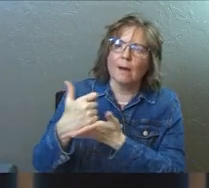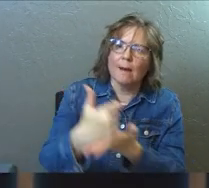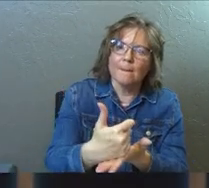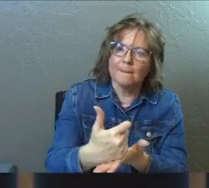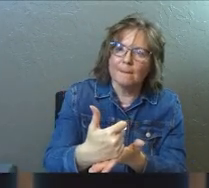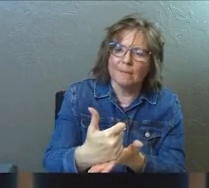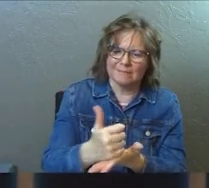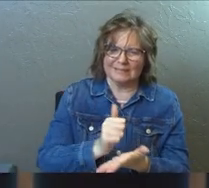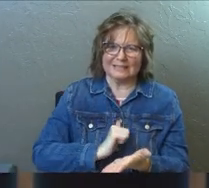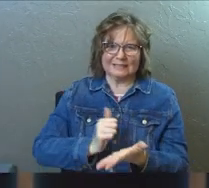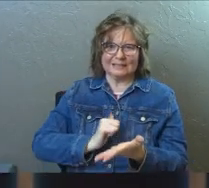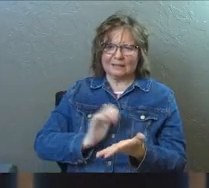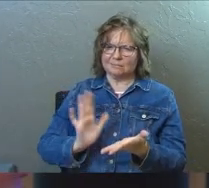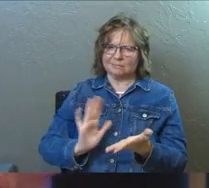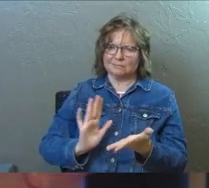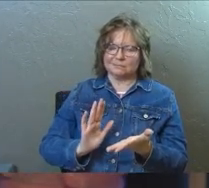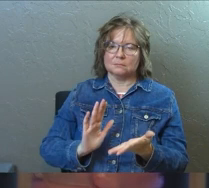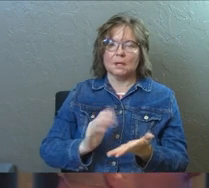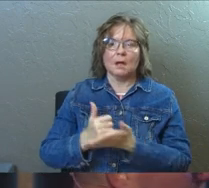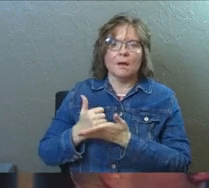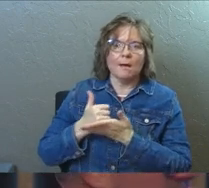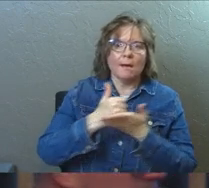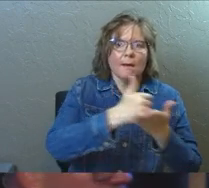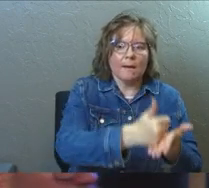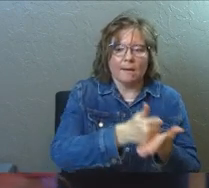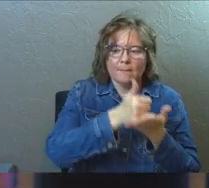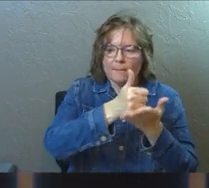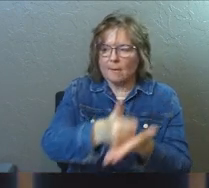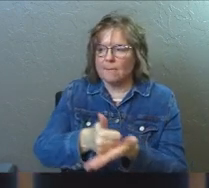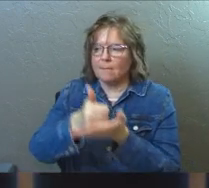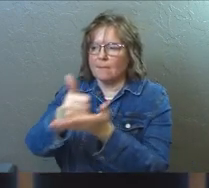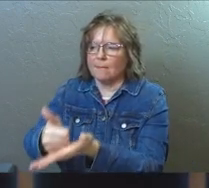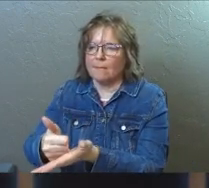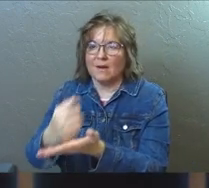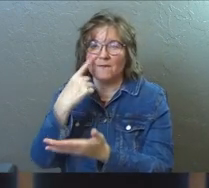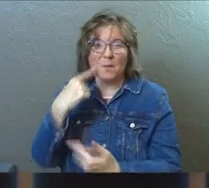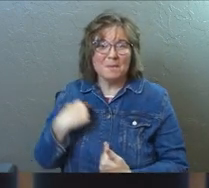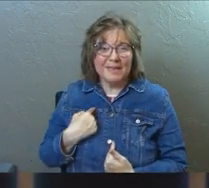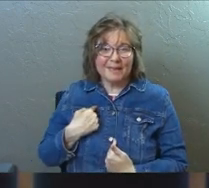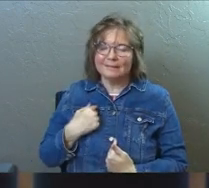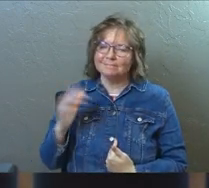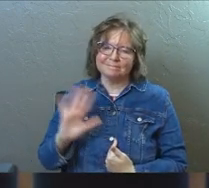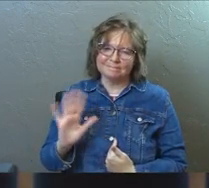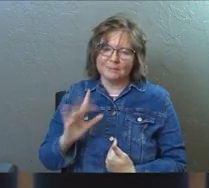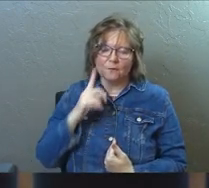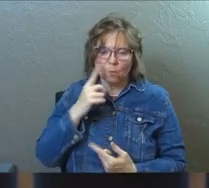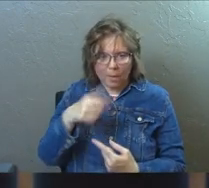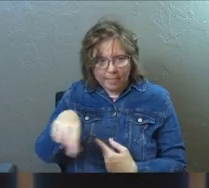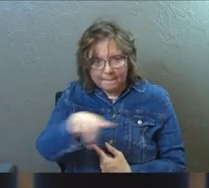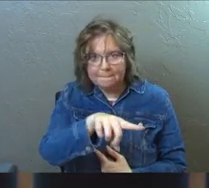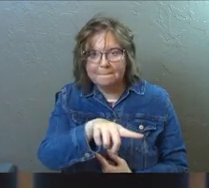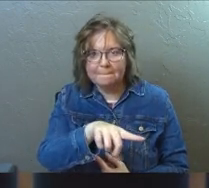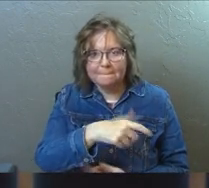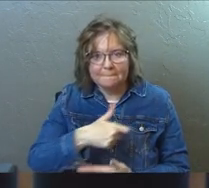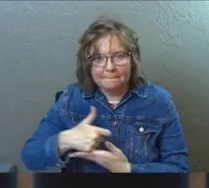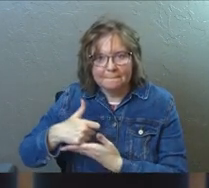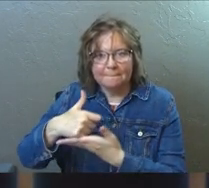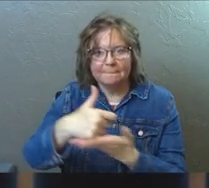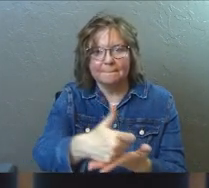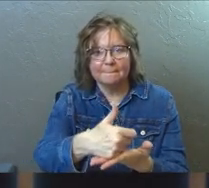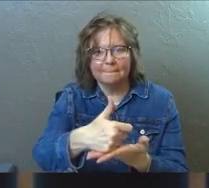A spiritual gift is given to each of us so we can help each other. It's not for you. It's for them. Do you see that?